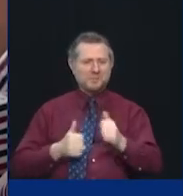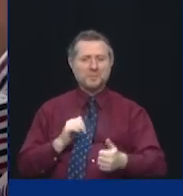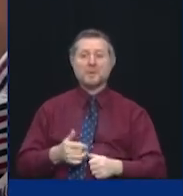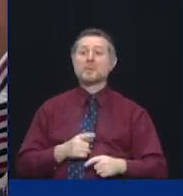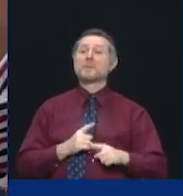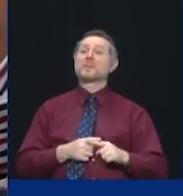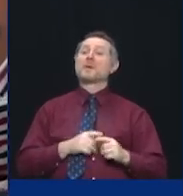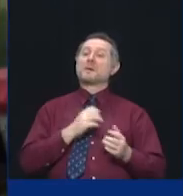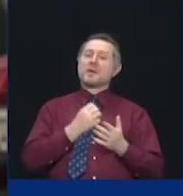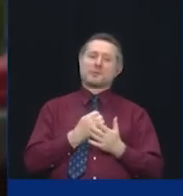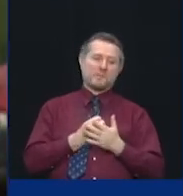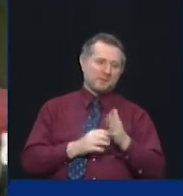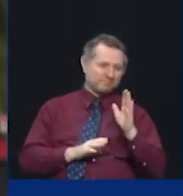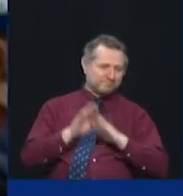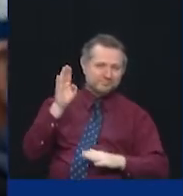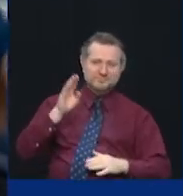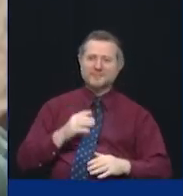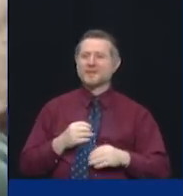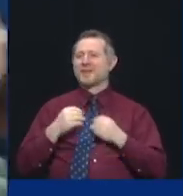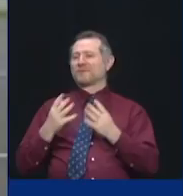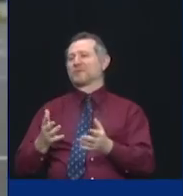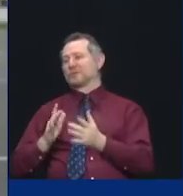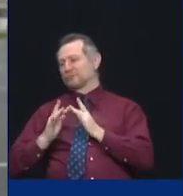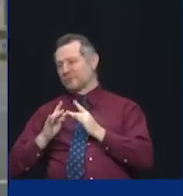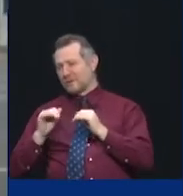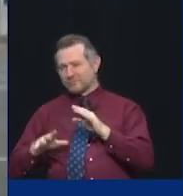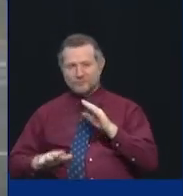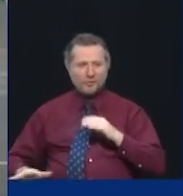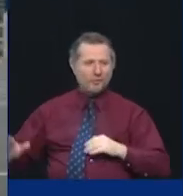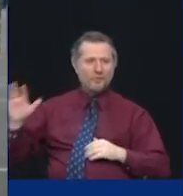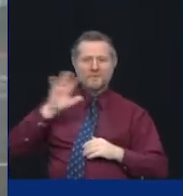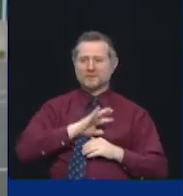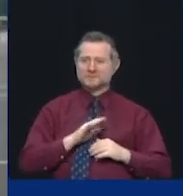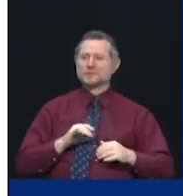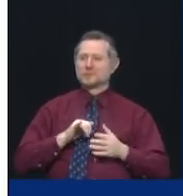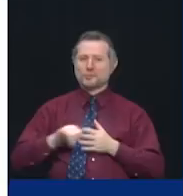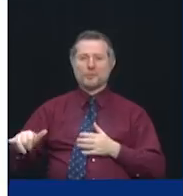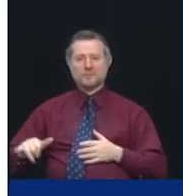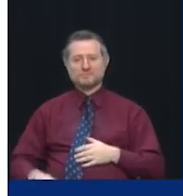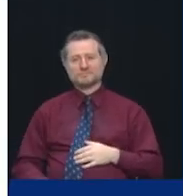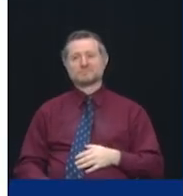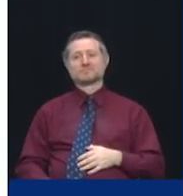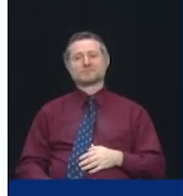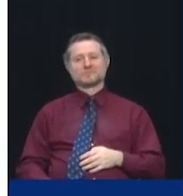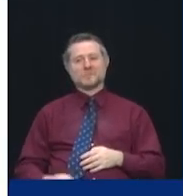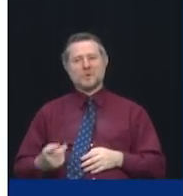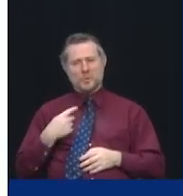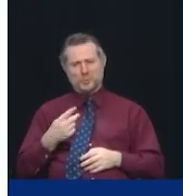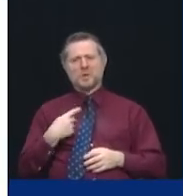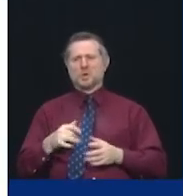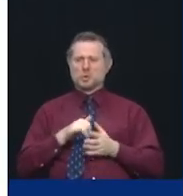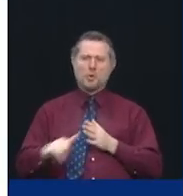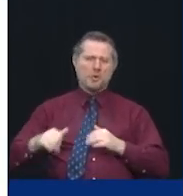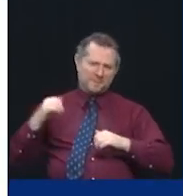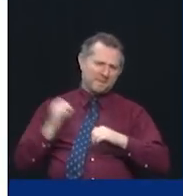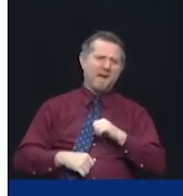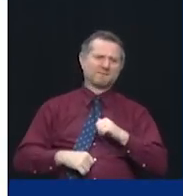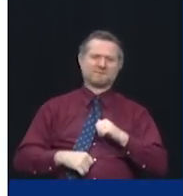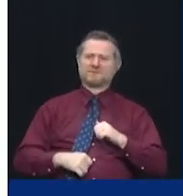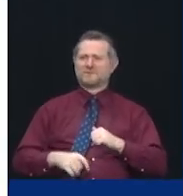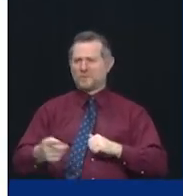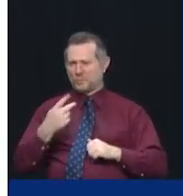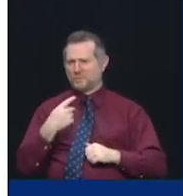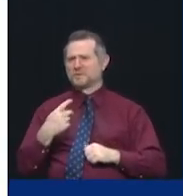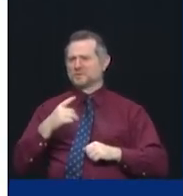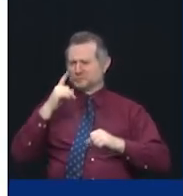affordable Internet access for all New Yorkers. We're New York tough. So let's reimagine,